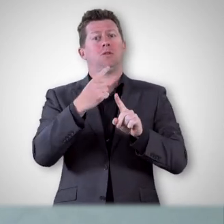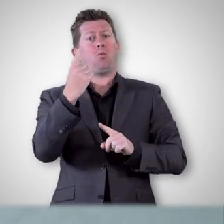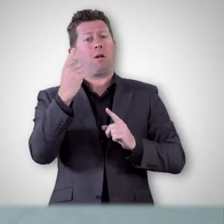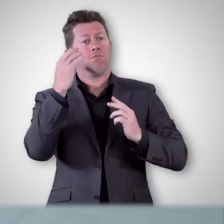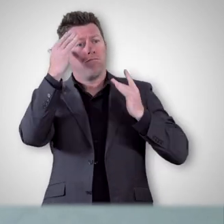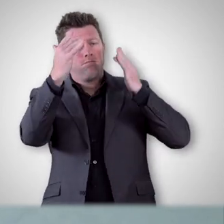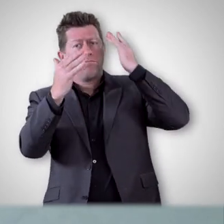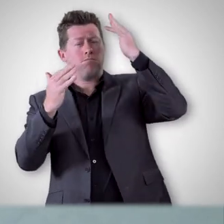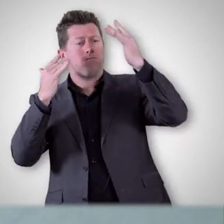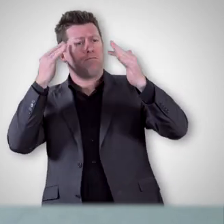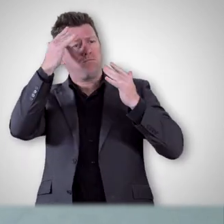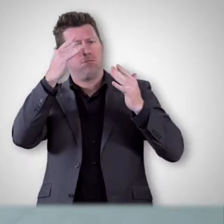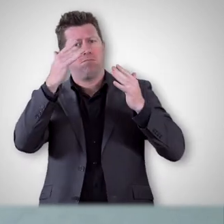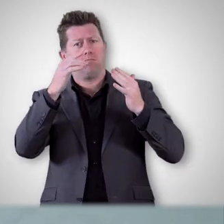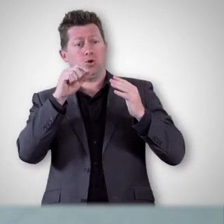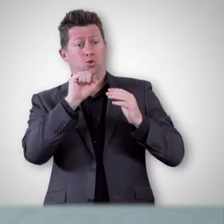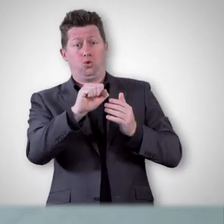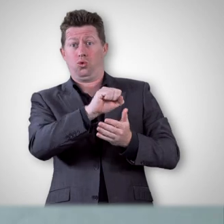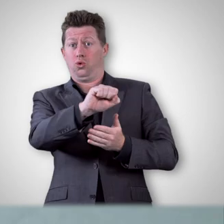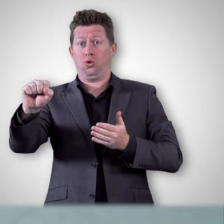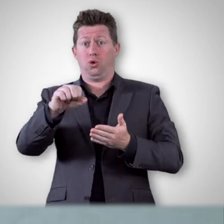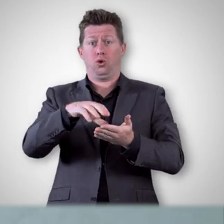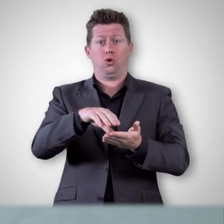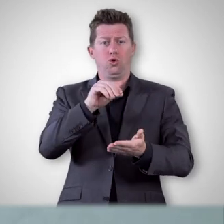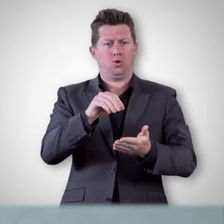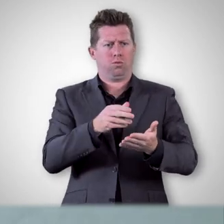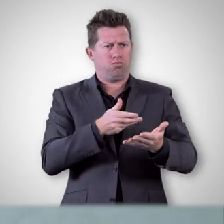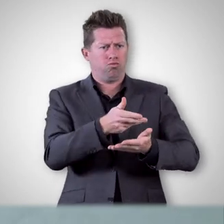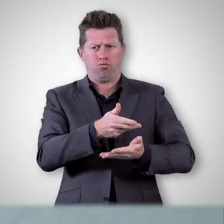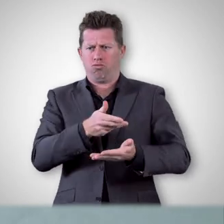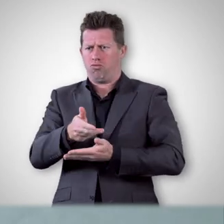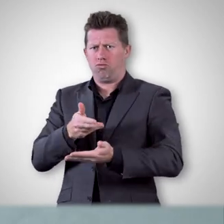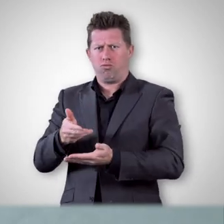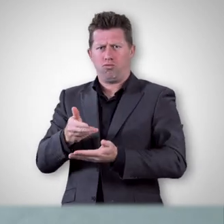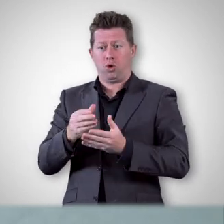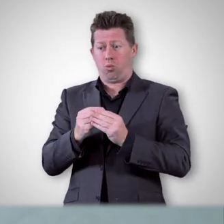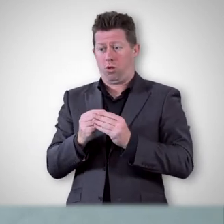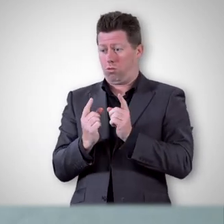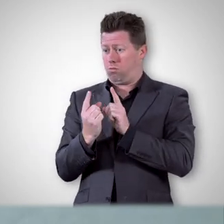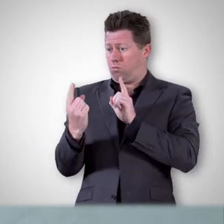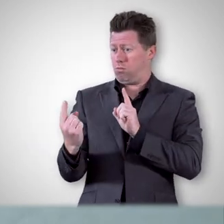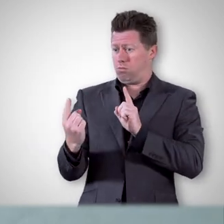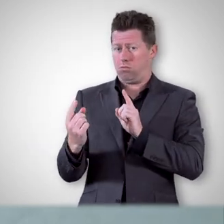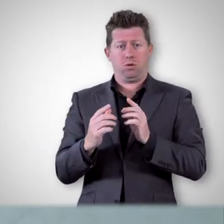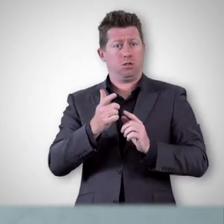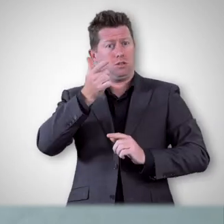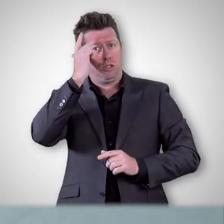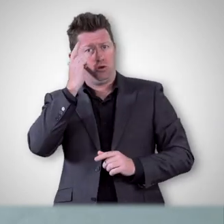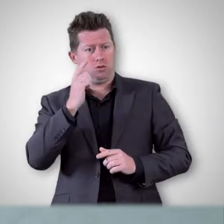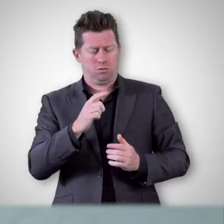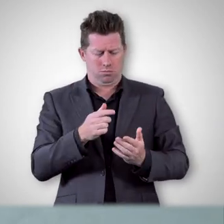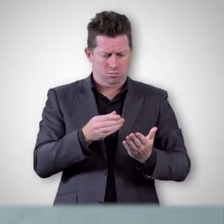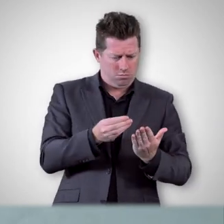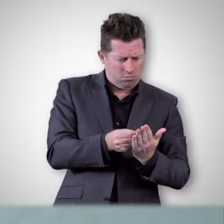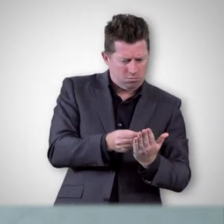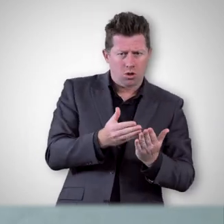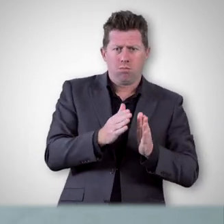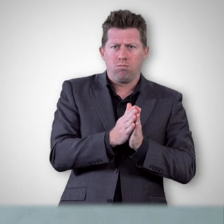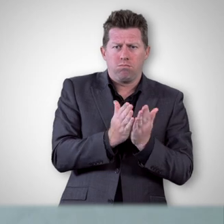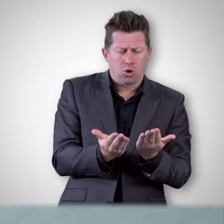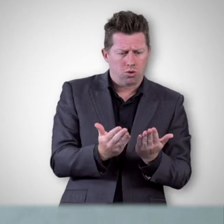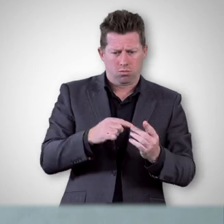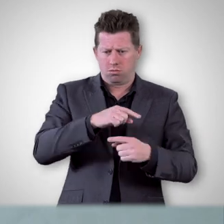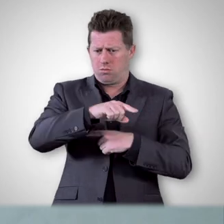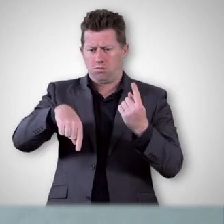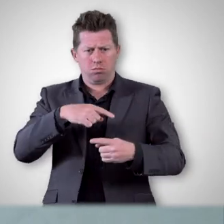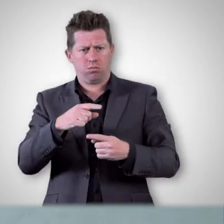Think about the interactions that your learners have right now, with materials, with each other, with an instructor or support person,